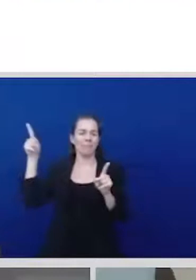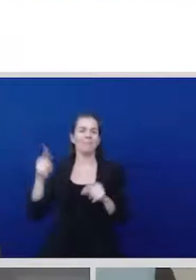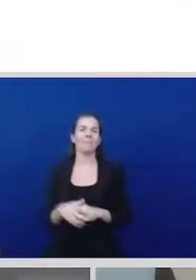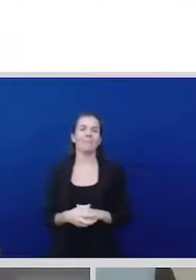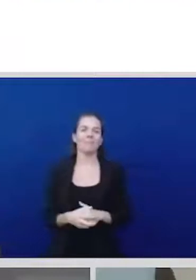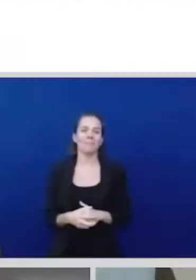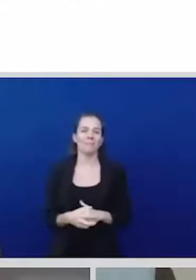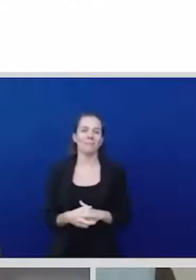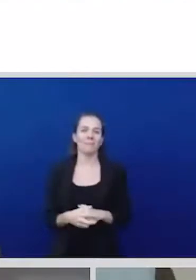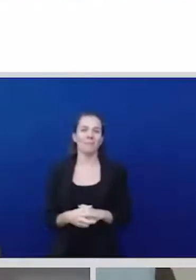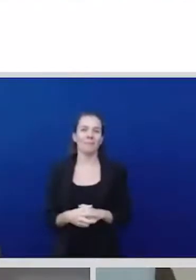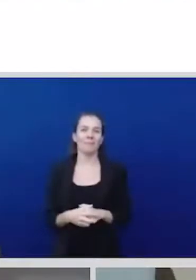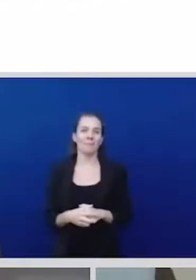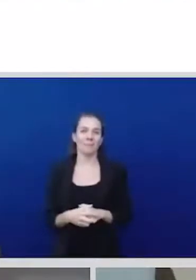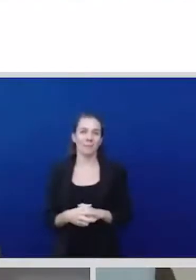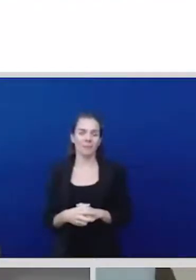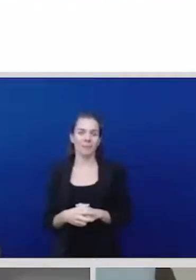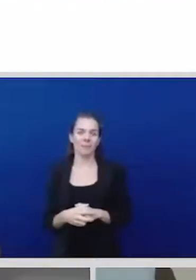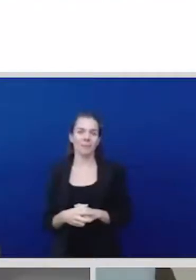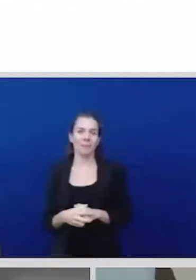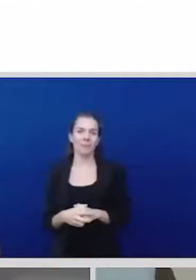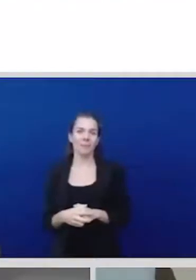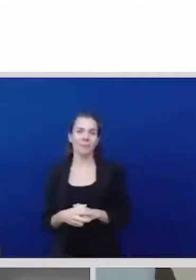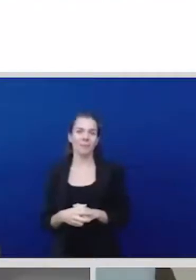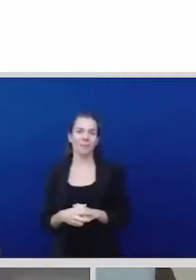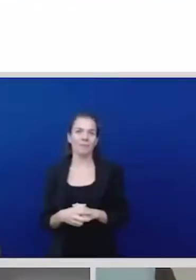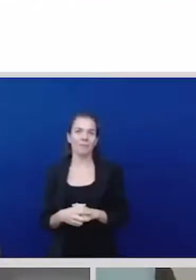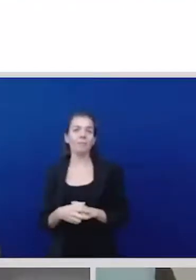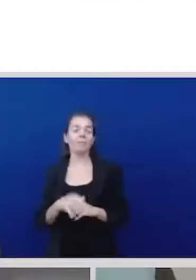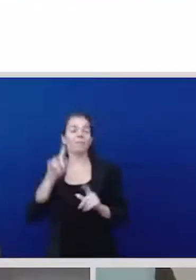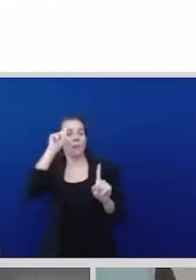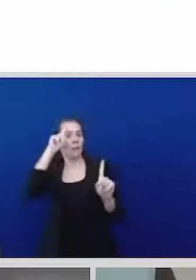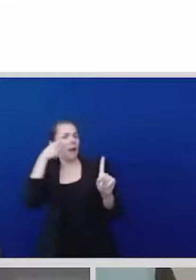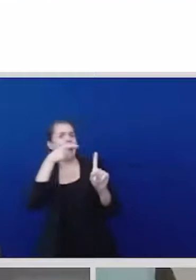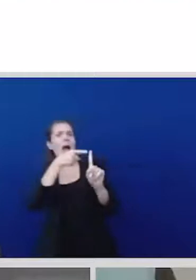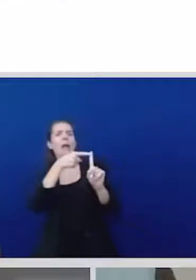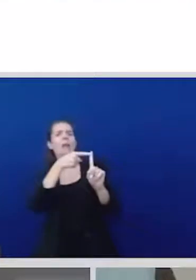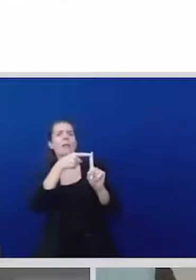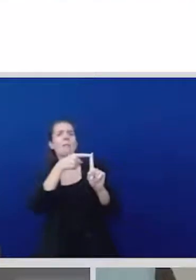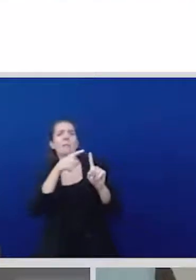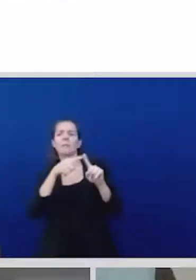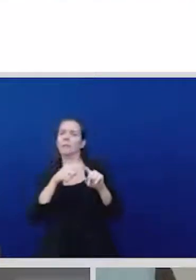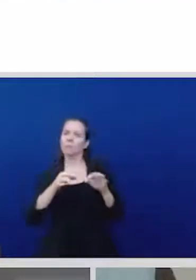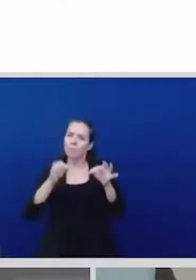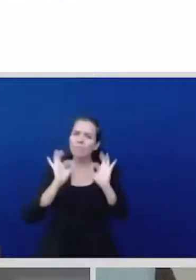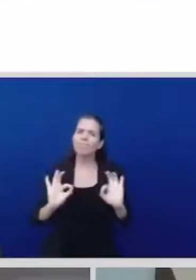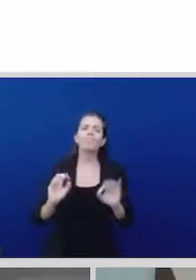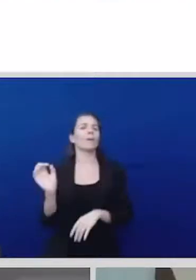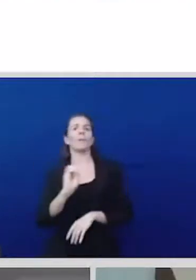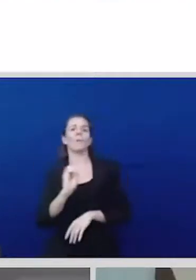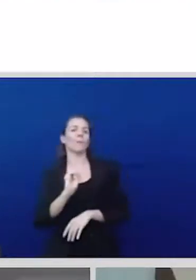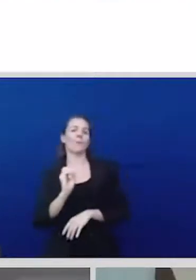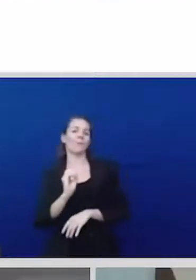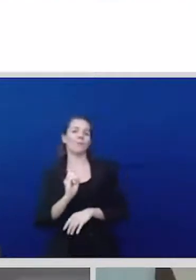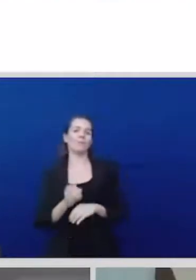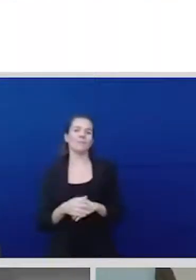policies and so forth and Nicole made the point about coherence so I think that's one of the things that we need to really round